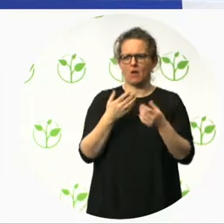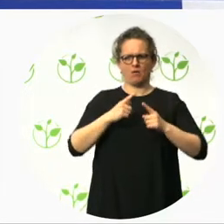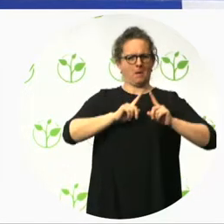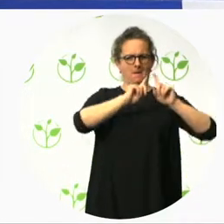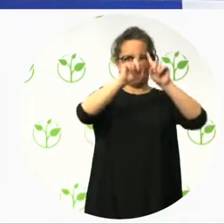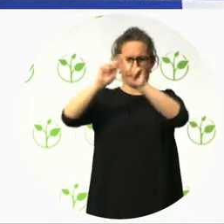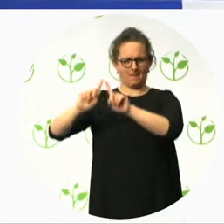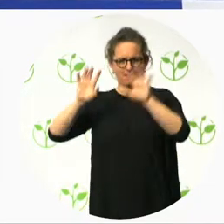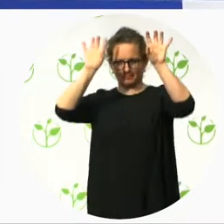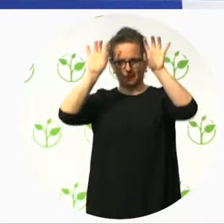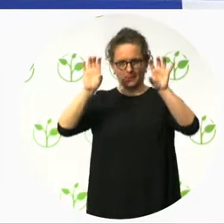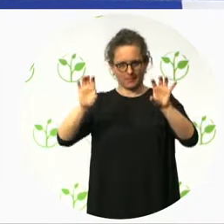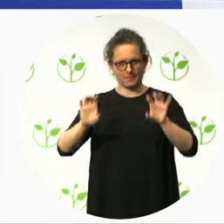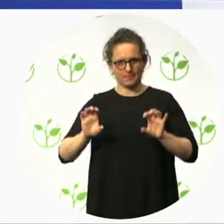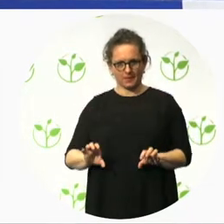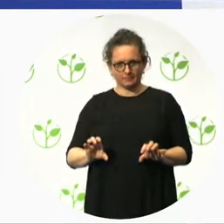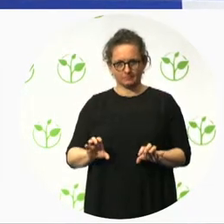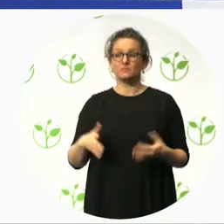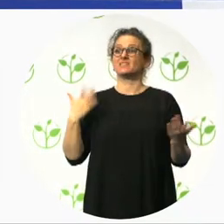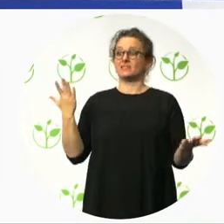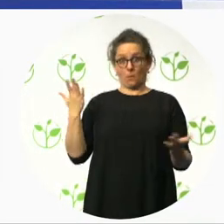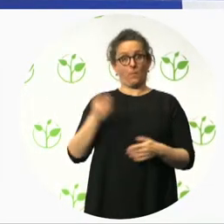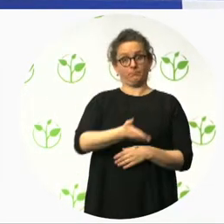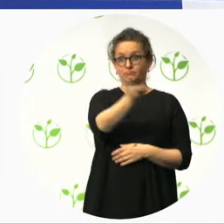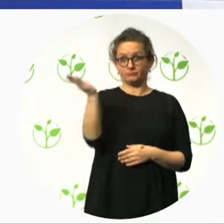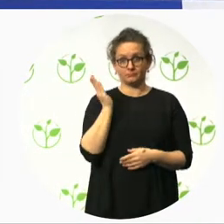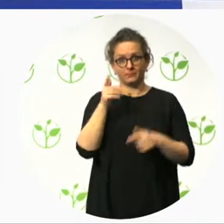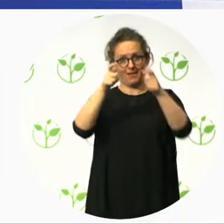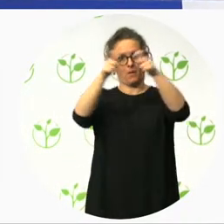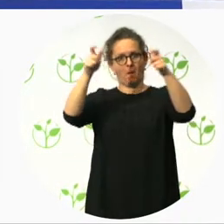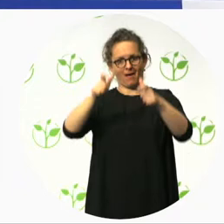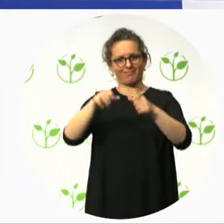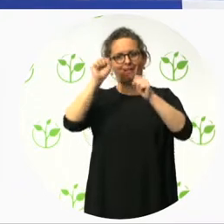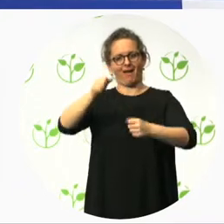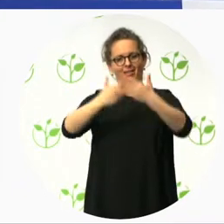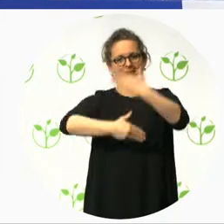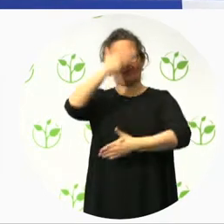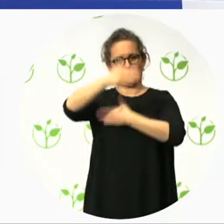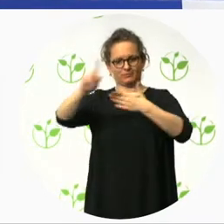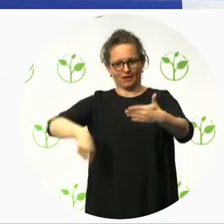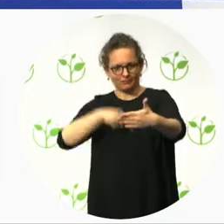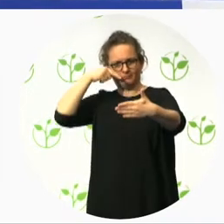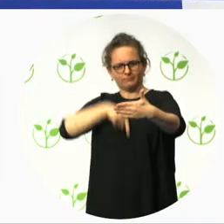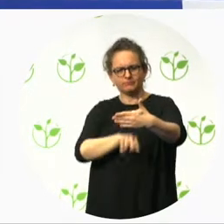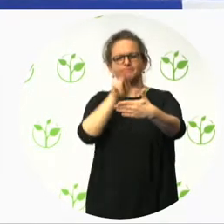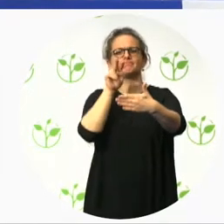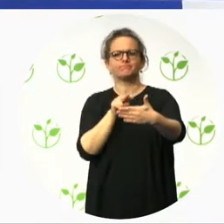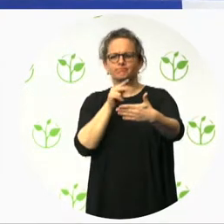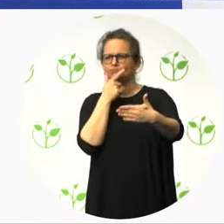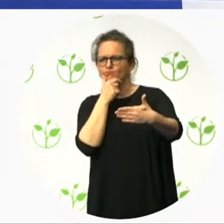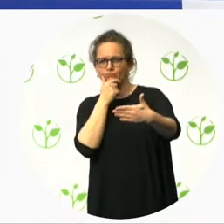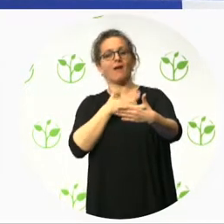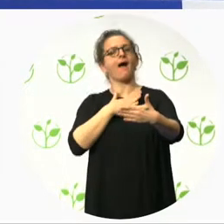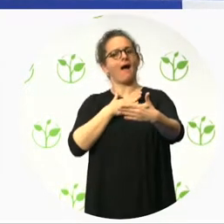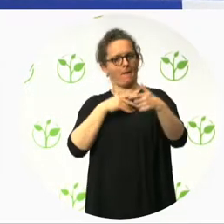then the online tool suggests a standard service chain of the branch, which looks like